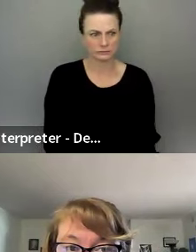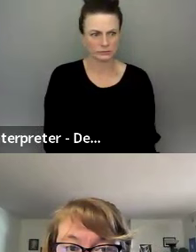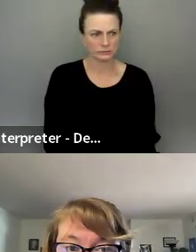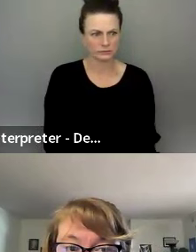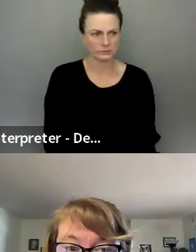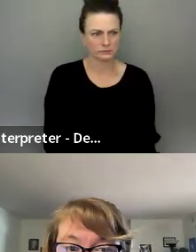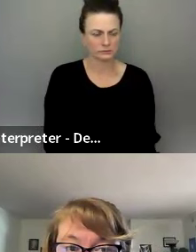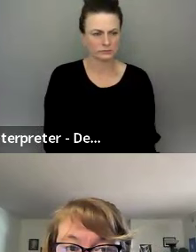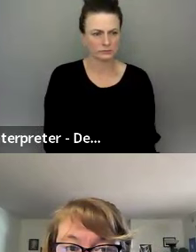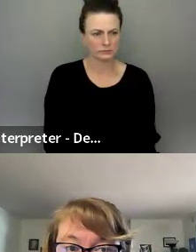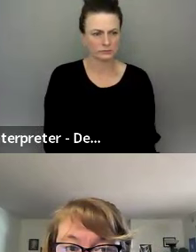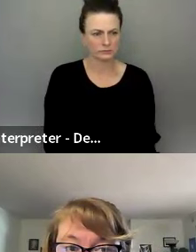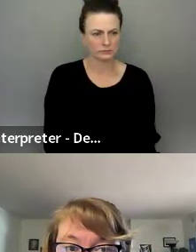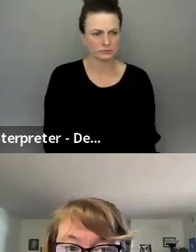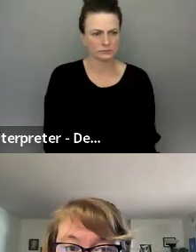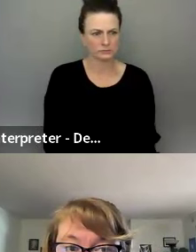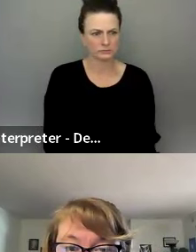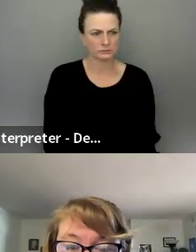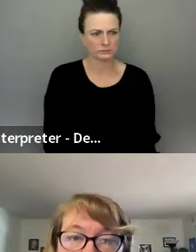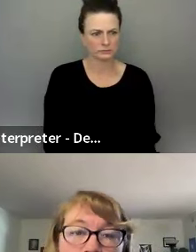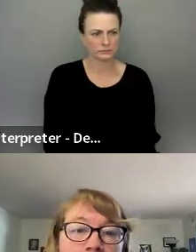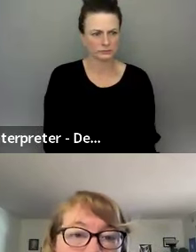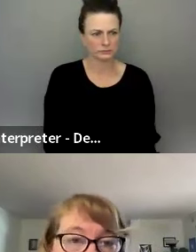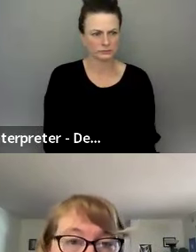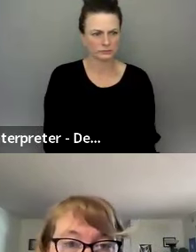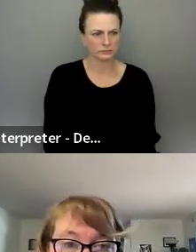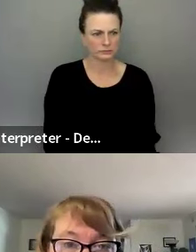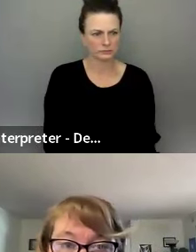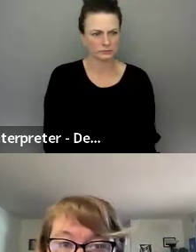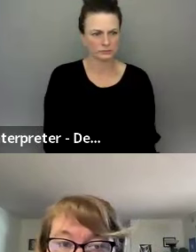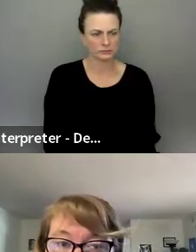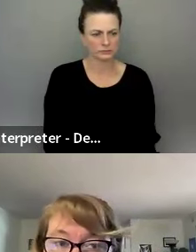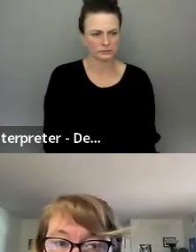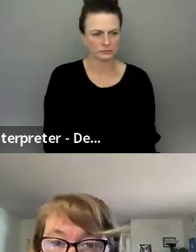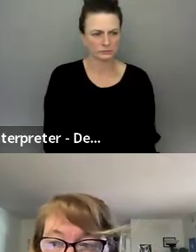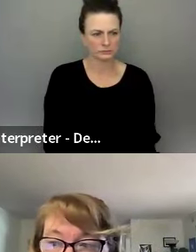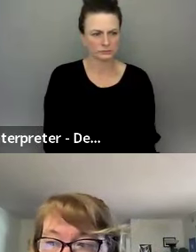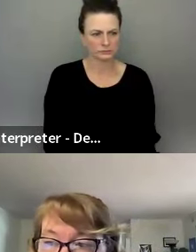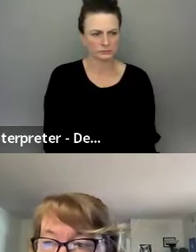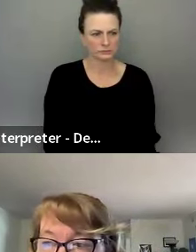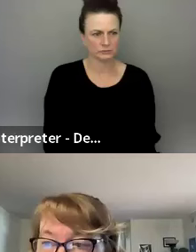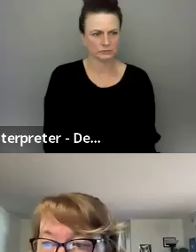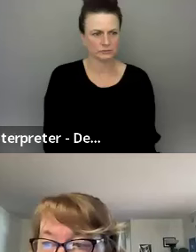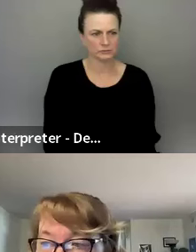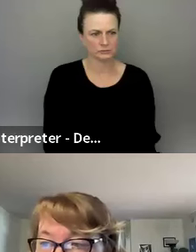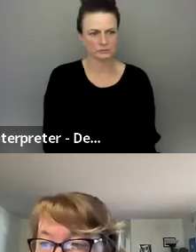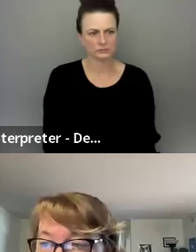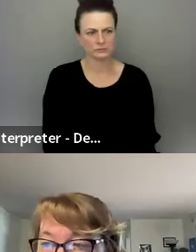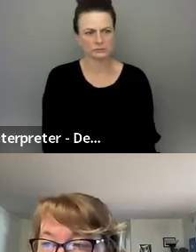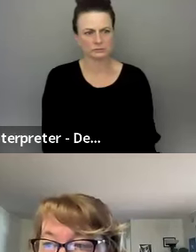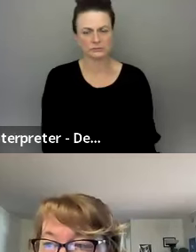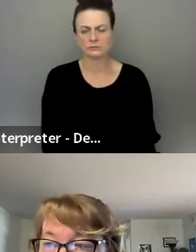on you to make it engage because it's engaging, right? Cause it's like only three people on screen when there's more, like there's, you know, it just